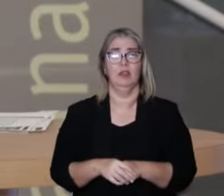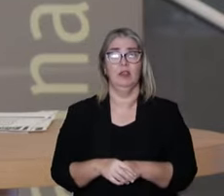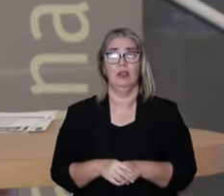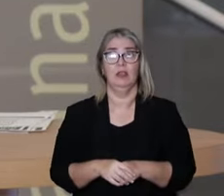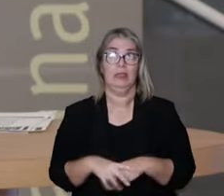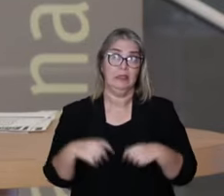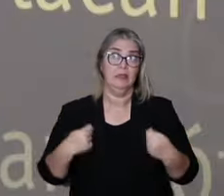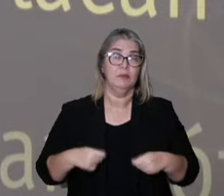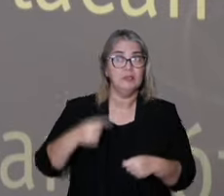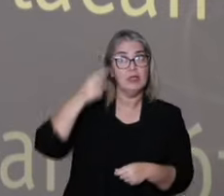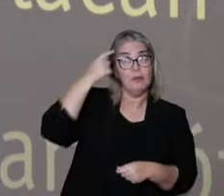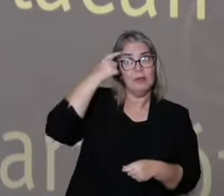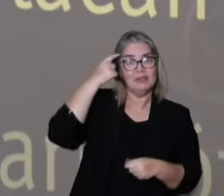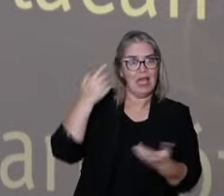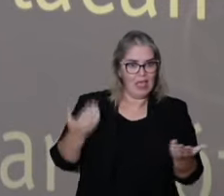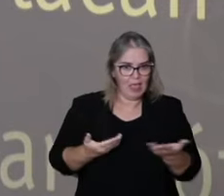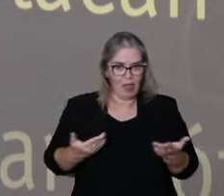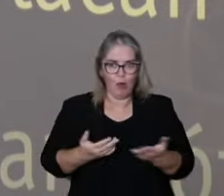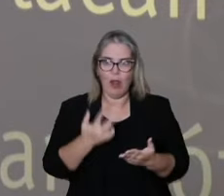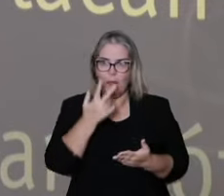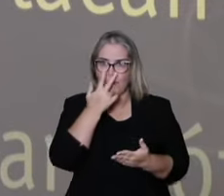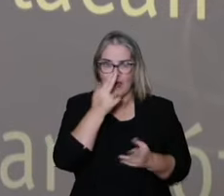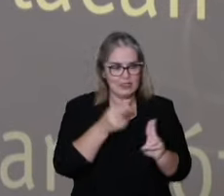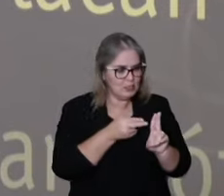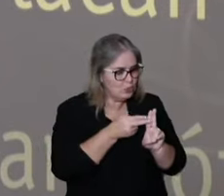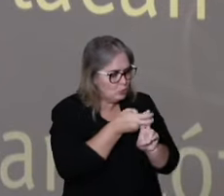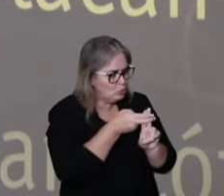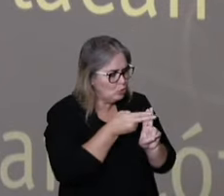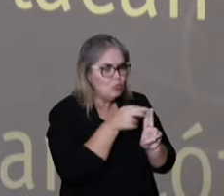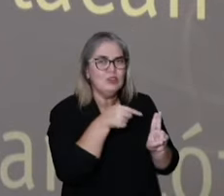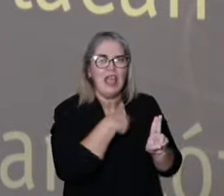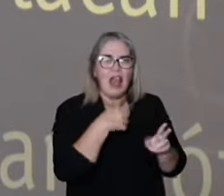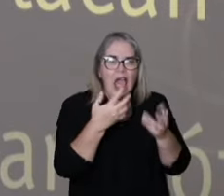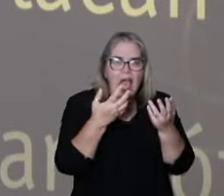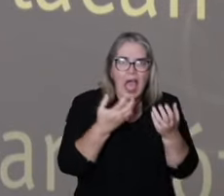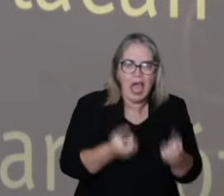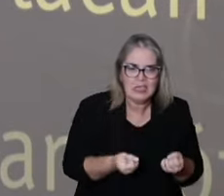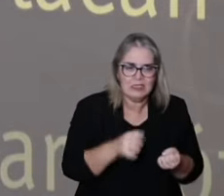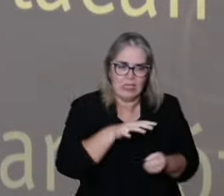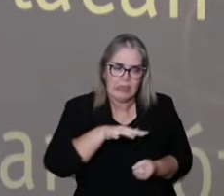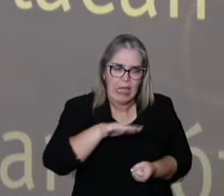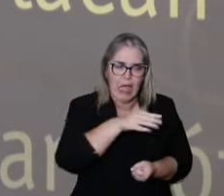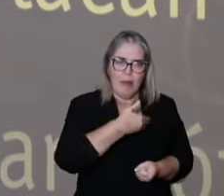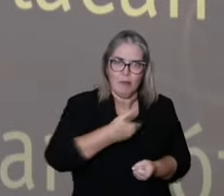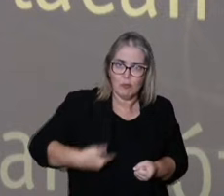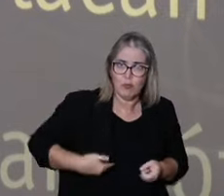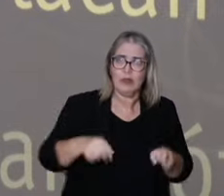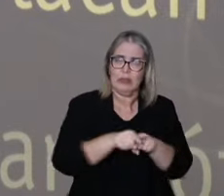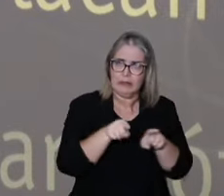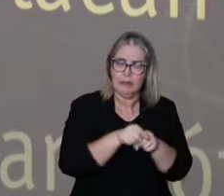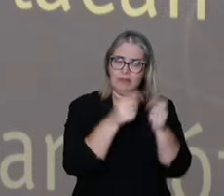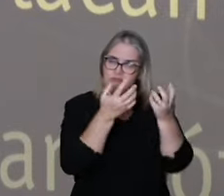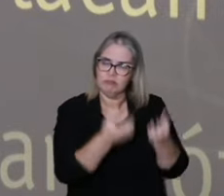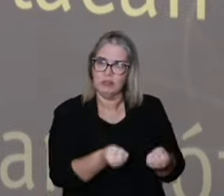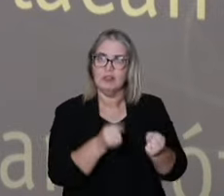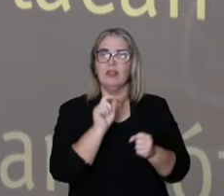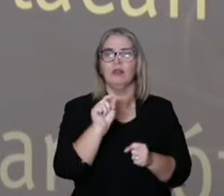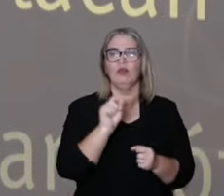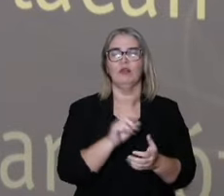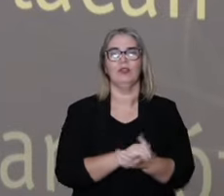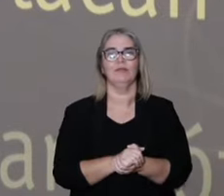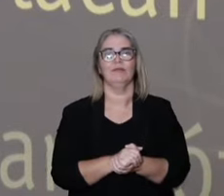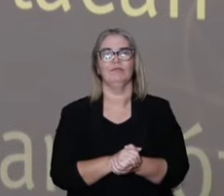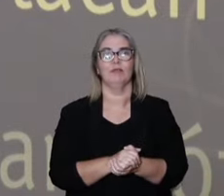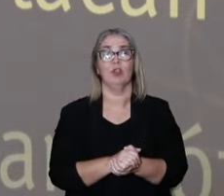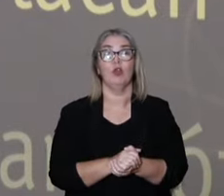us have to be more open in schools, for example, in different public health systems,